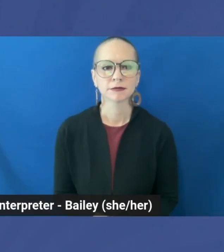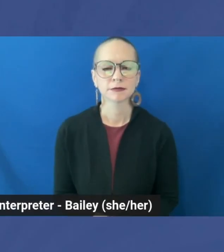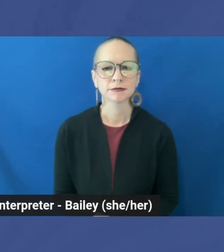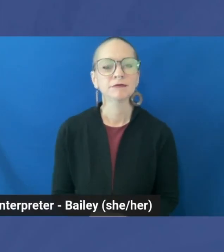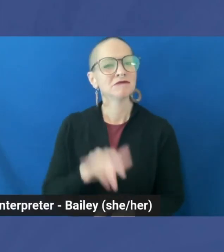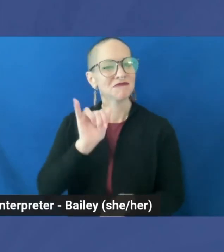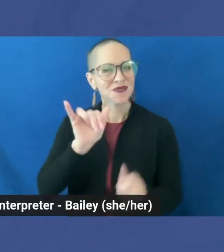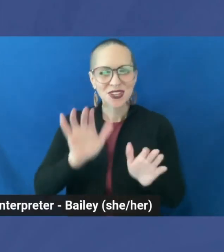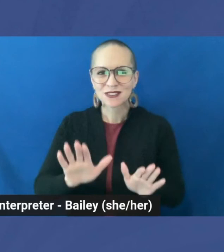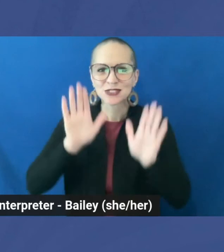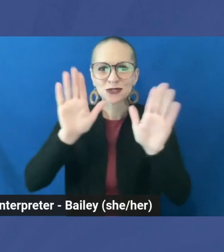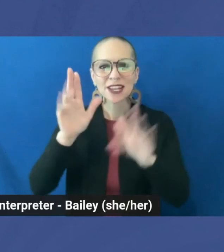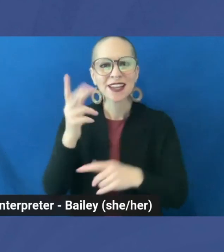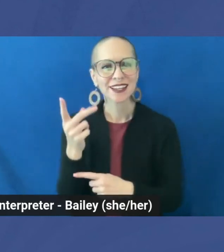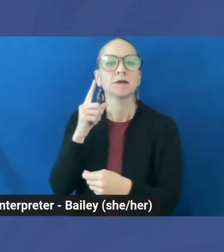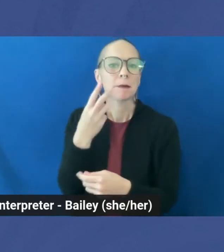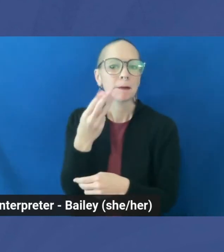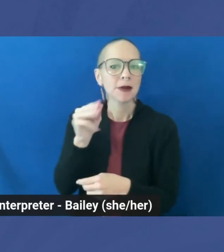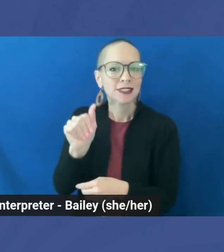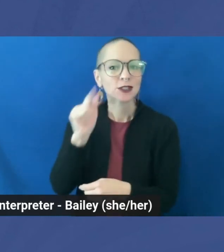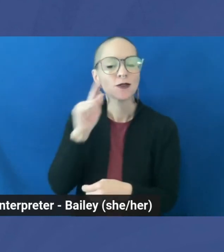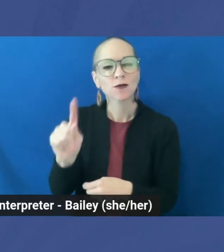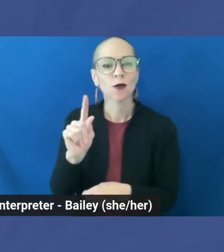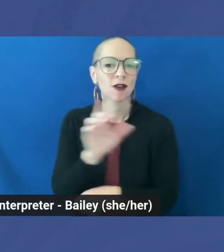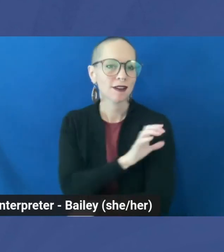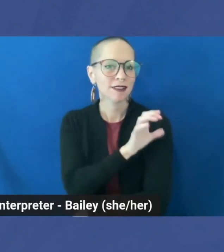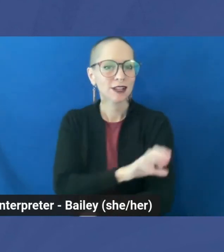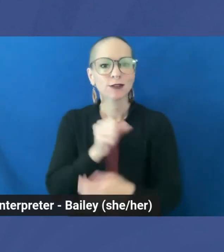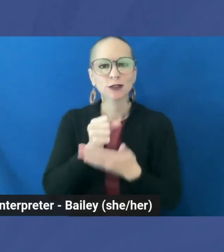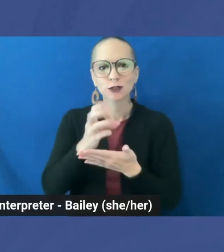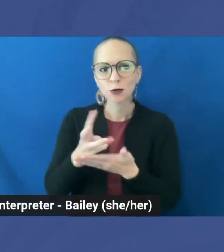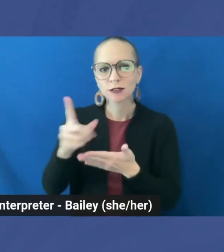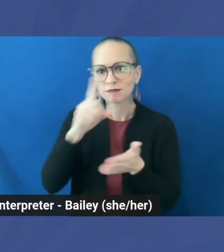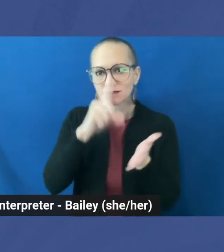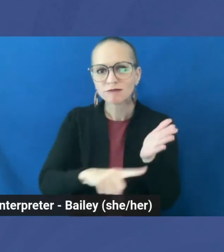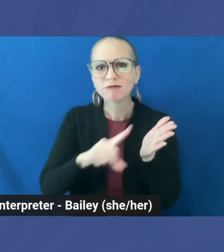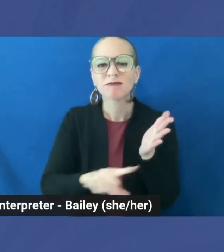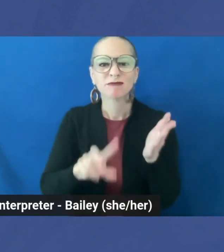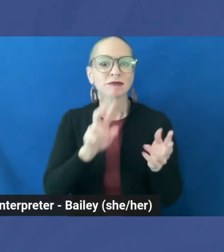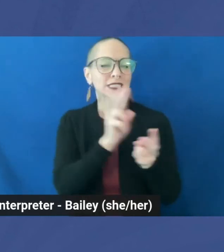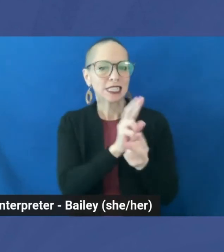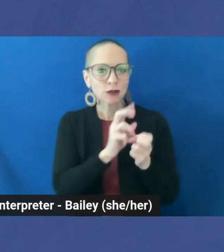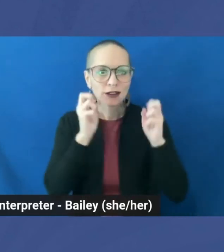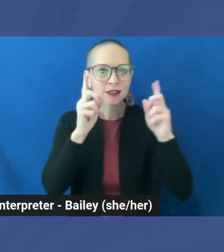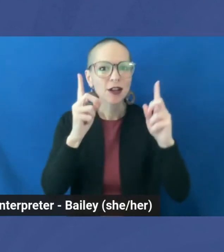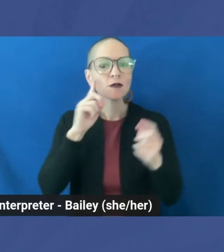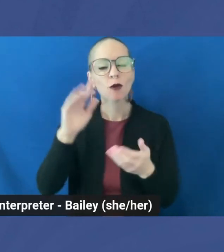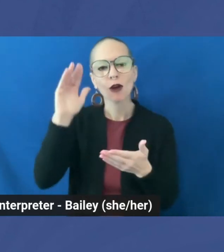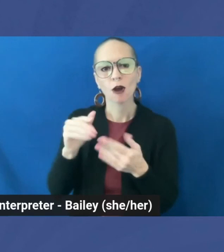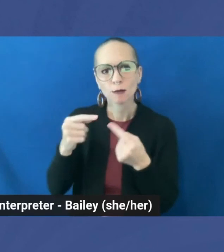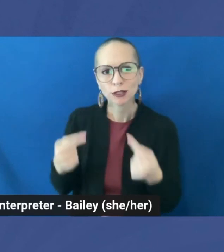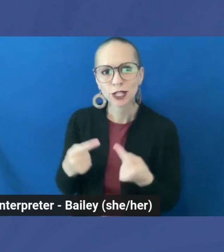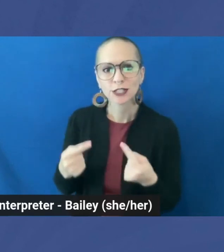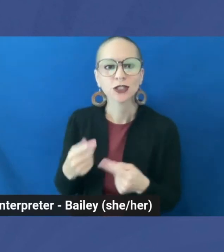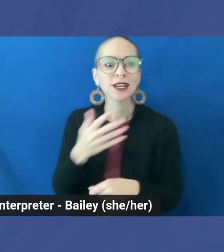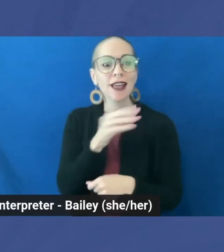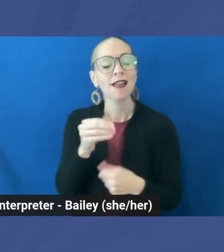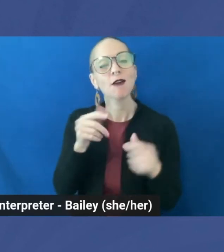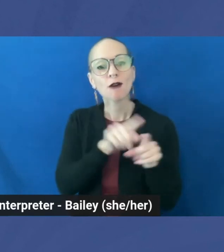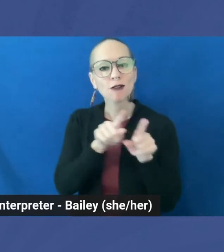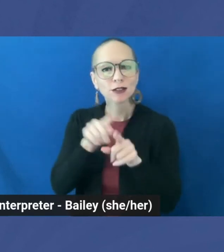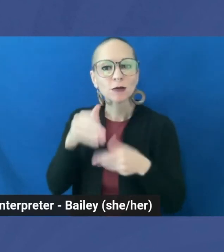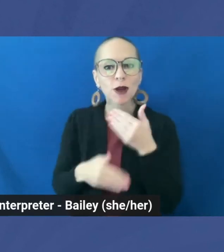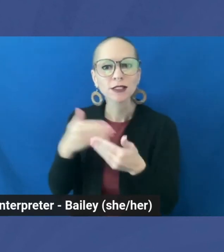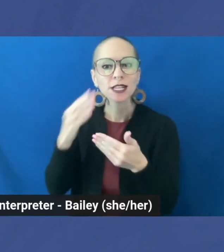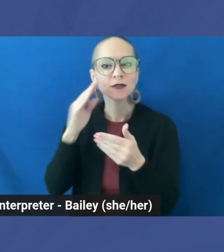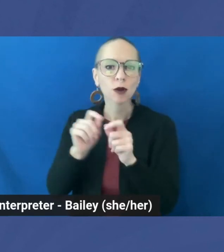That was great, KWD. They research sexuality education as harm reduction and are also in the process of launching